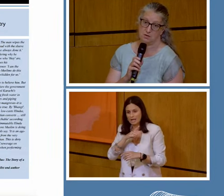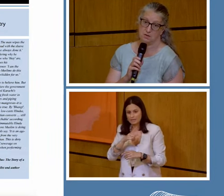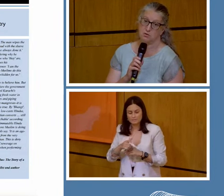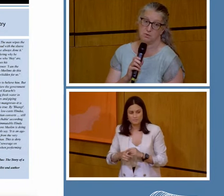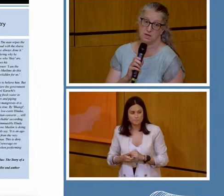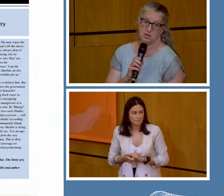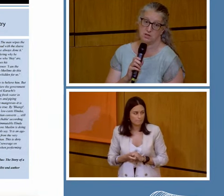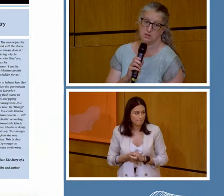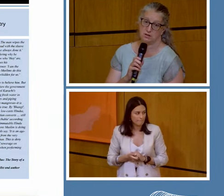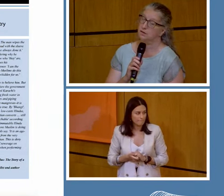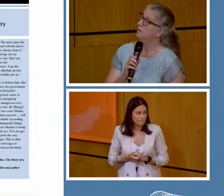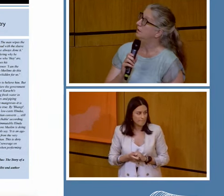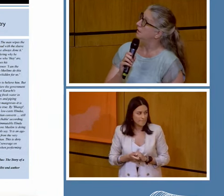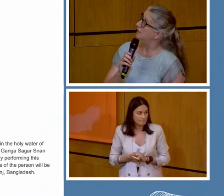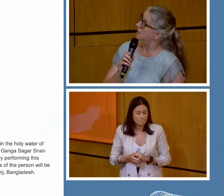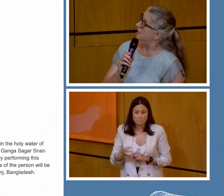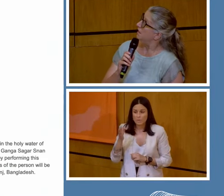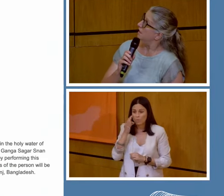discrimination.